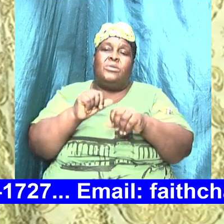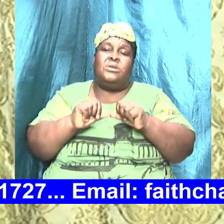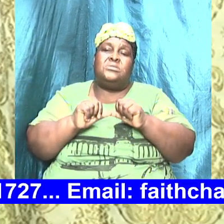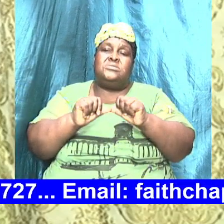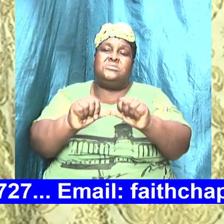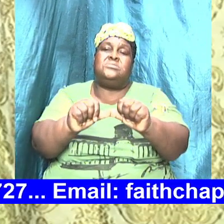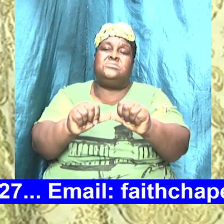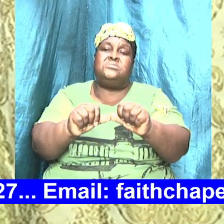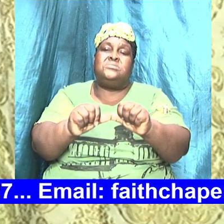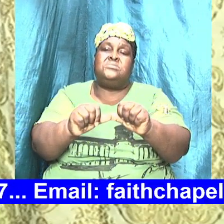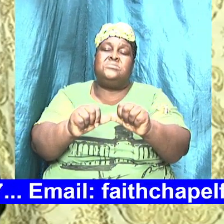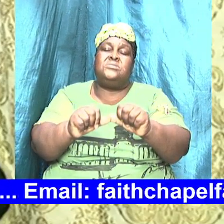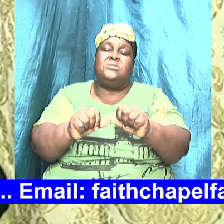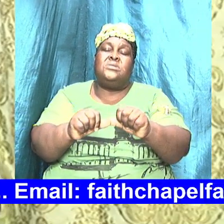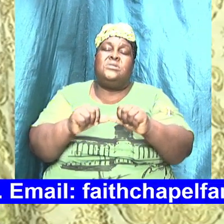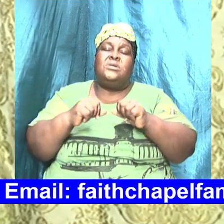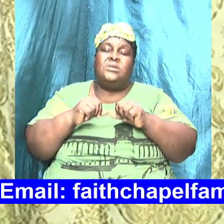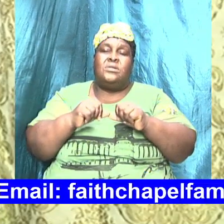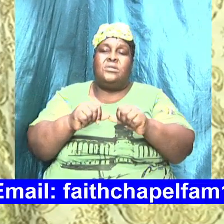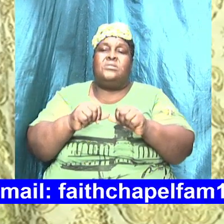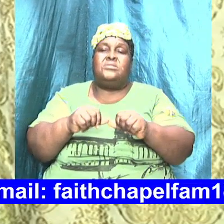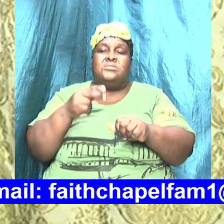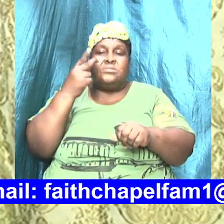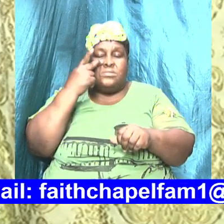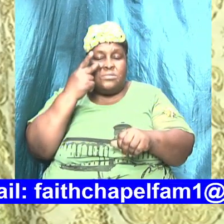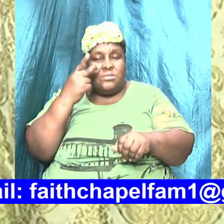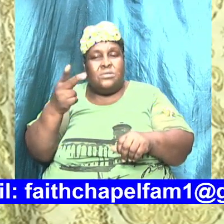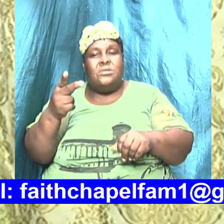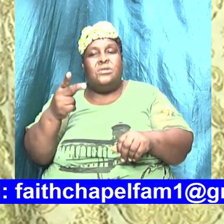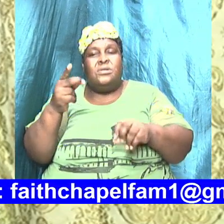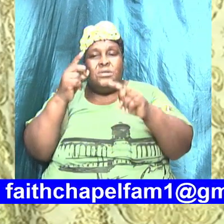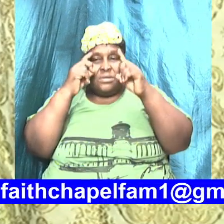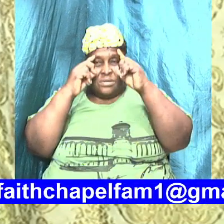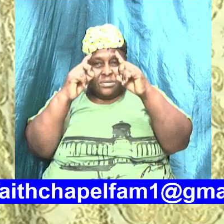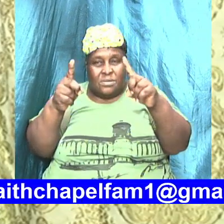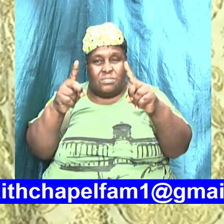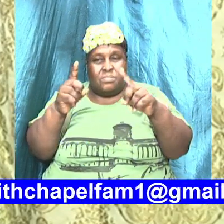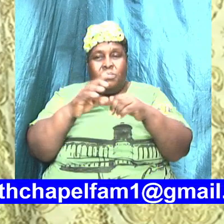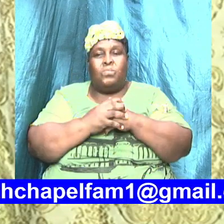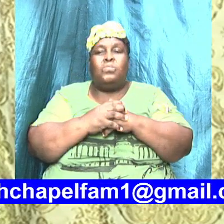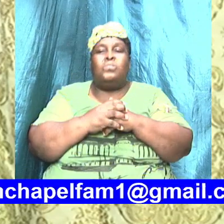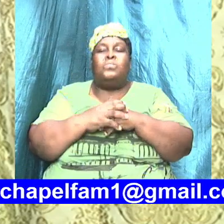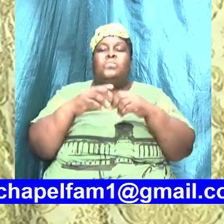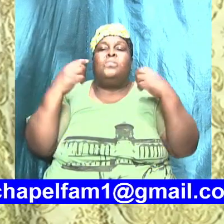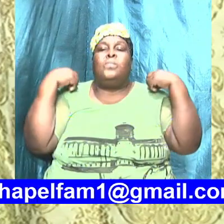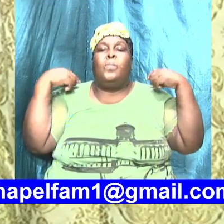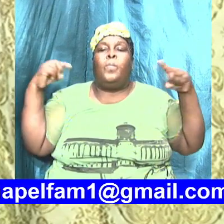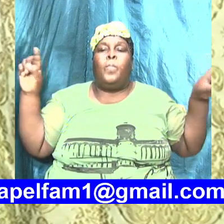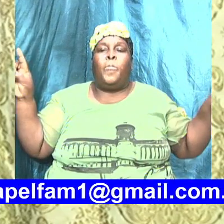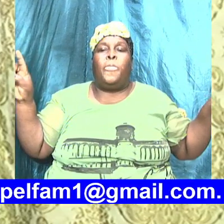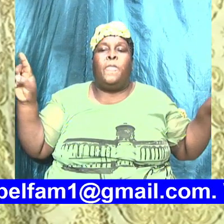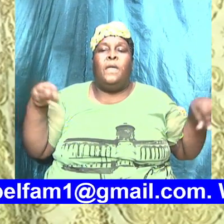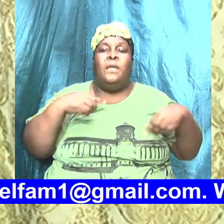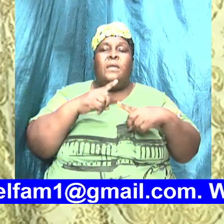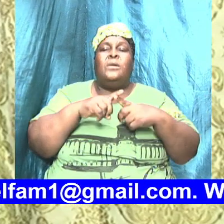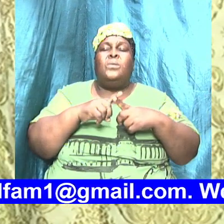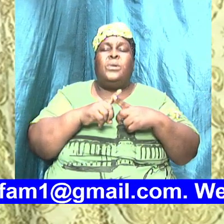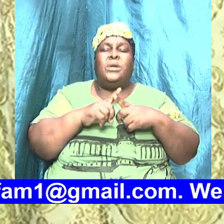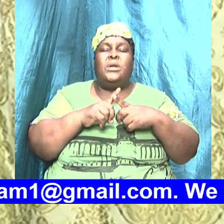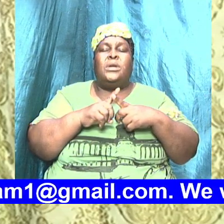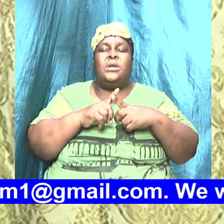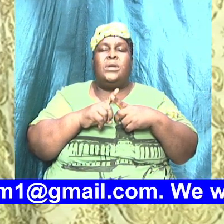Amen And We Will Continue To Look At The Doctrine Look Now At The Doctrine Of Demons Because When We Read